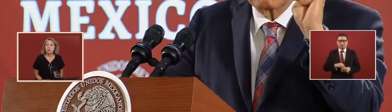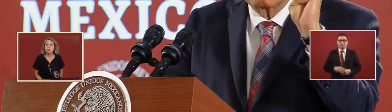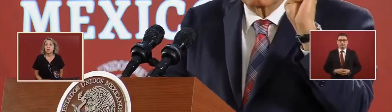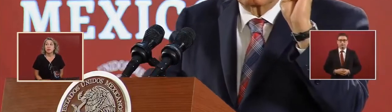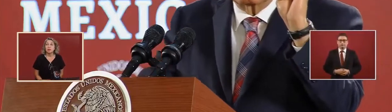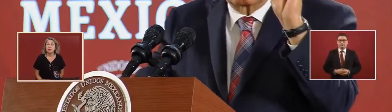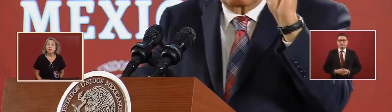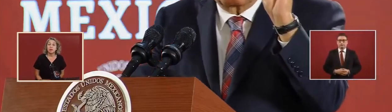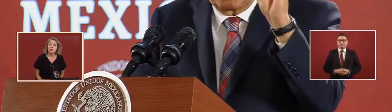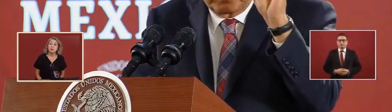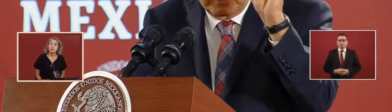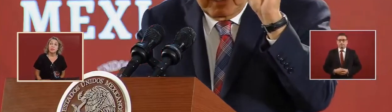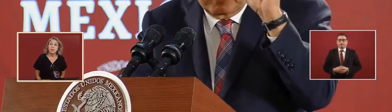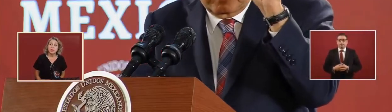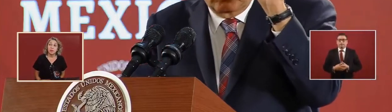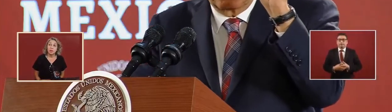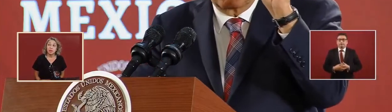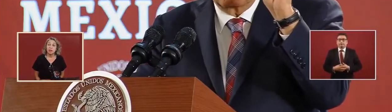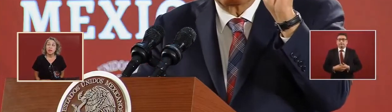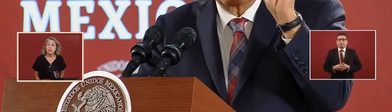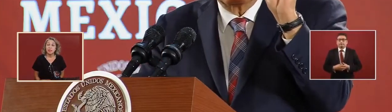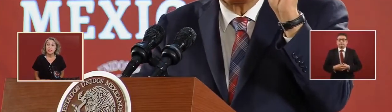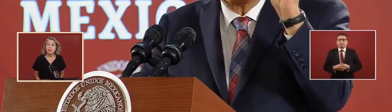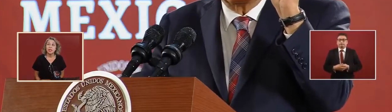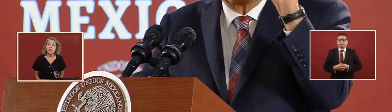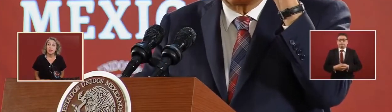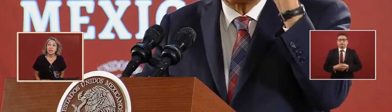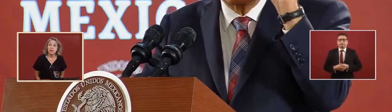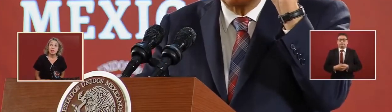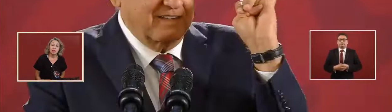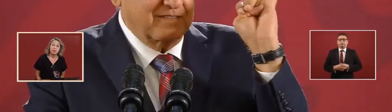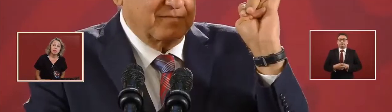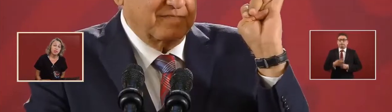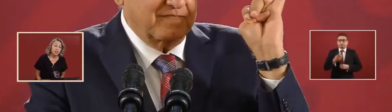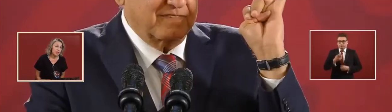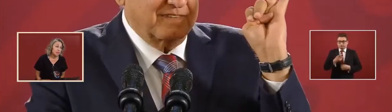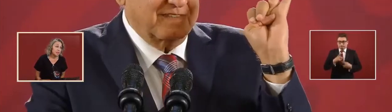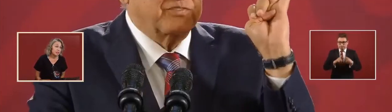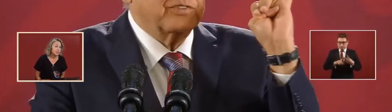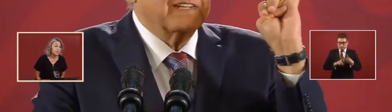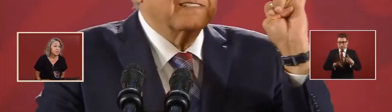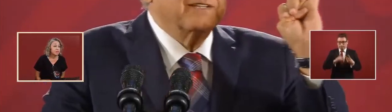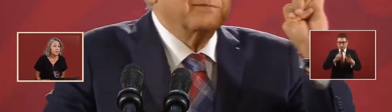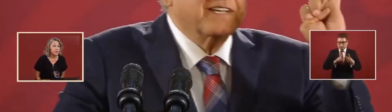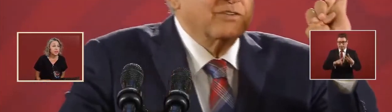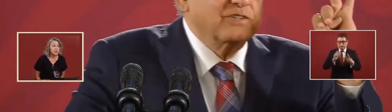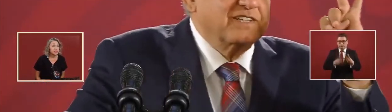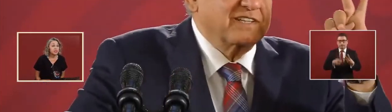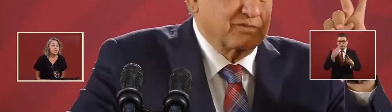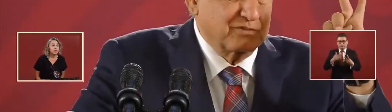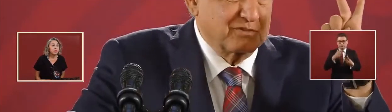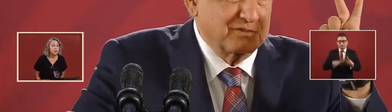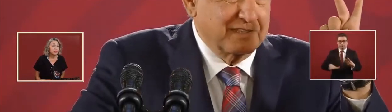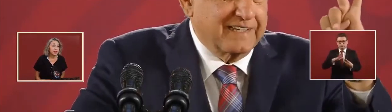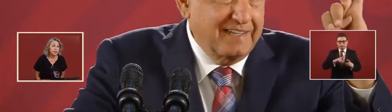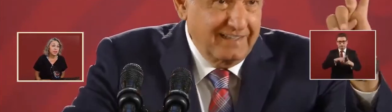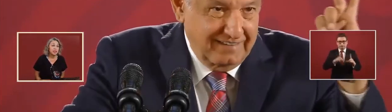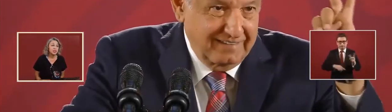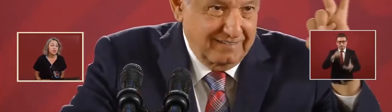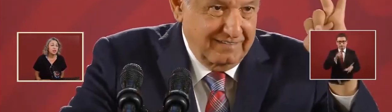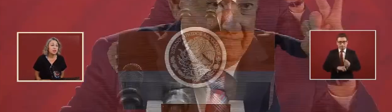and that's the second thing the third thing is to fortify the internal market